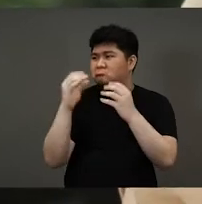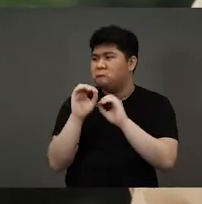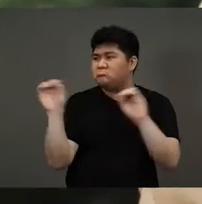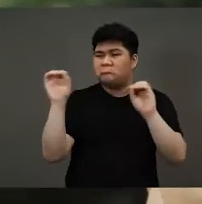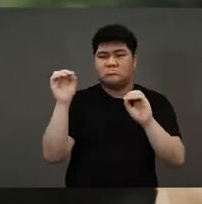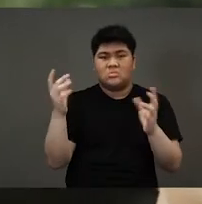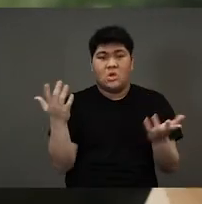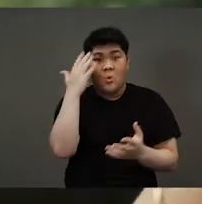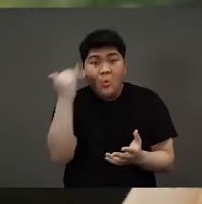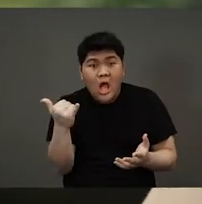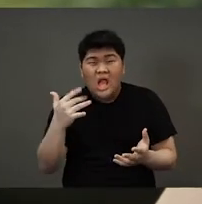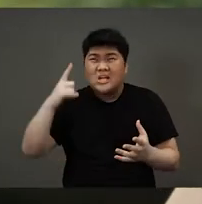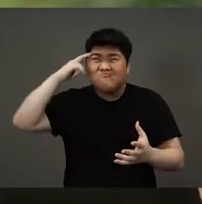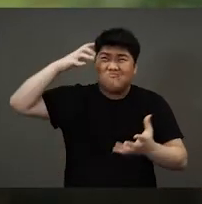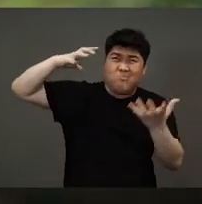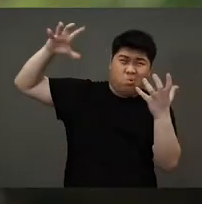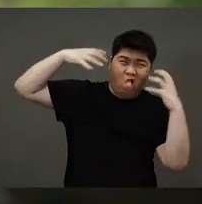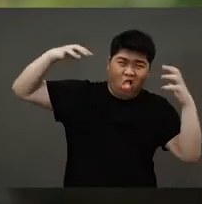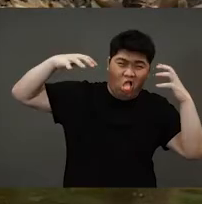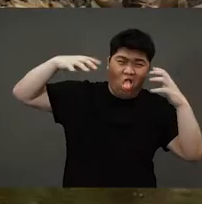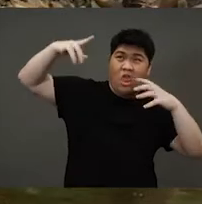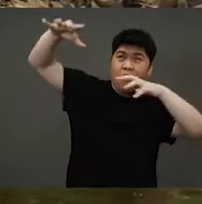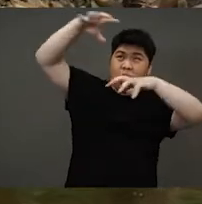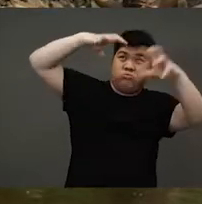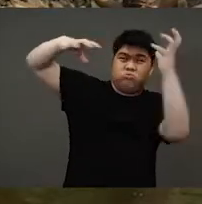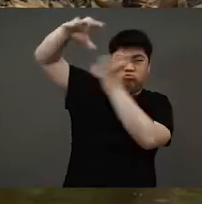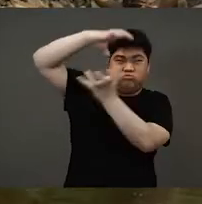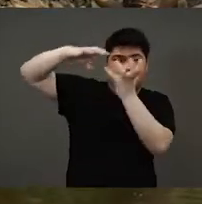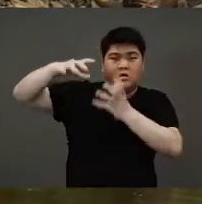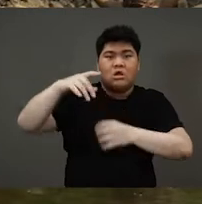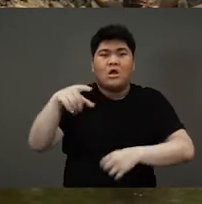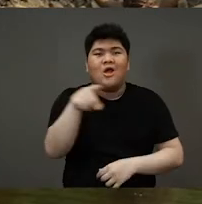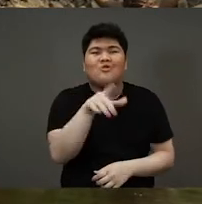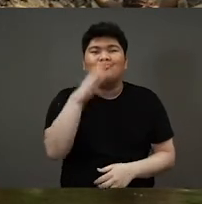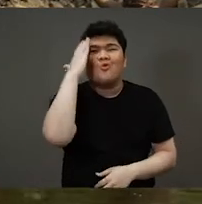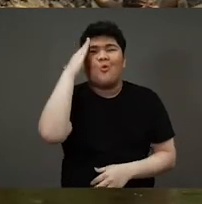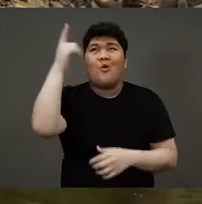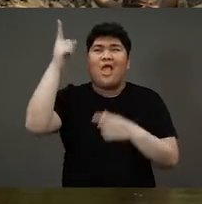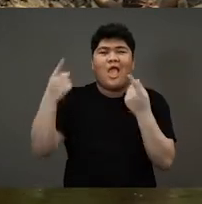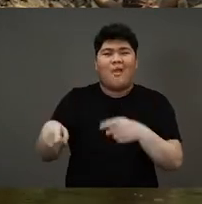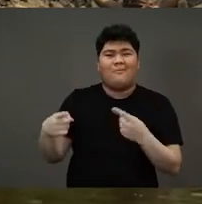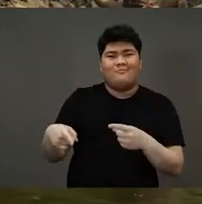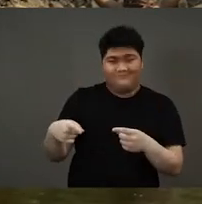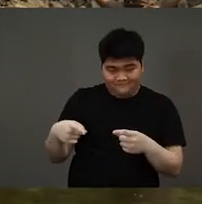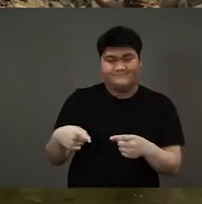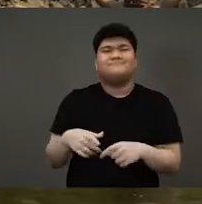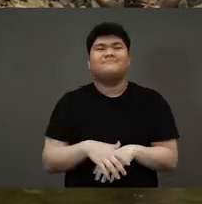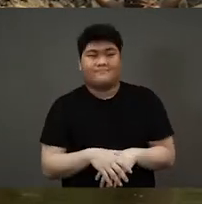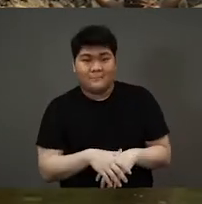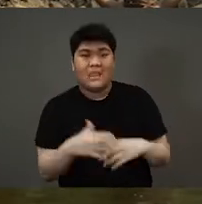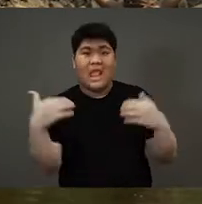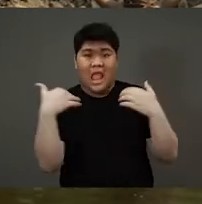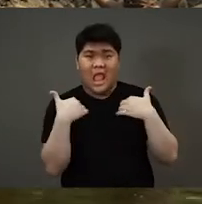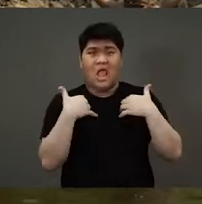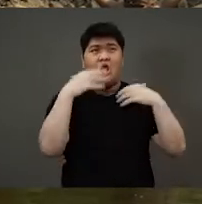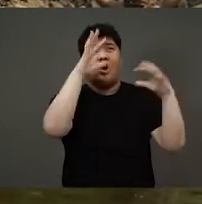she couldn't think because there was so much noise from above. Boys and girls, you know what was happening. There